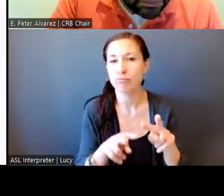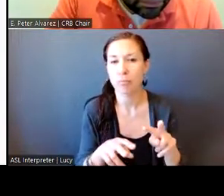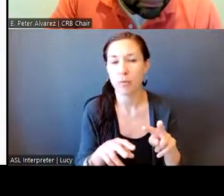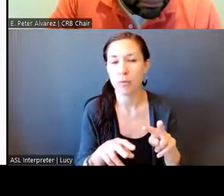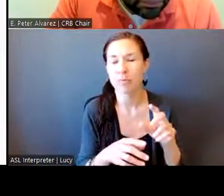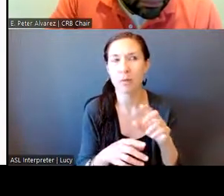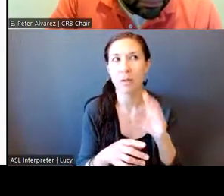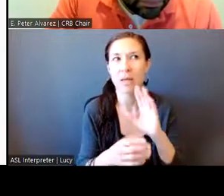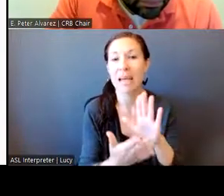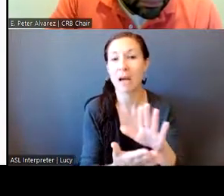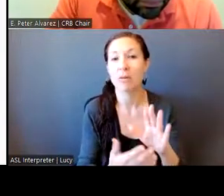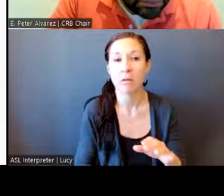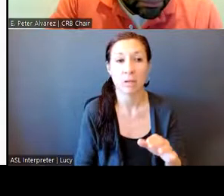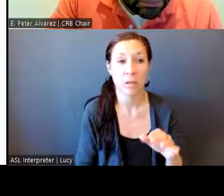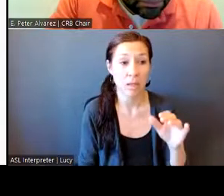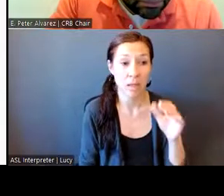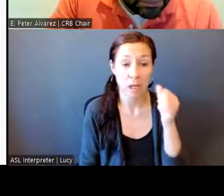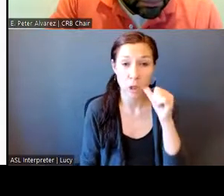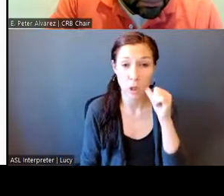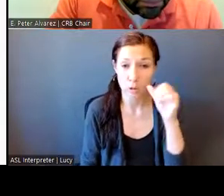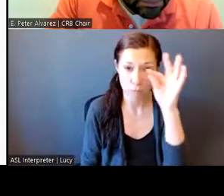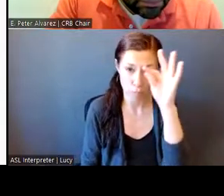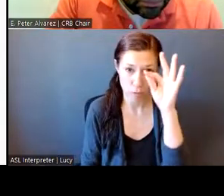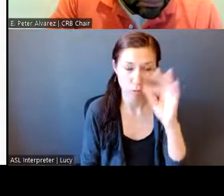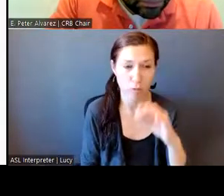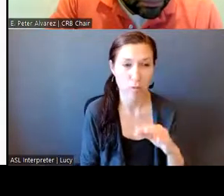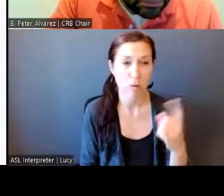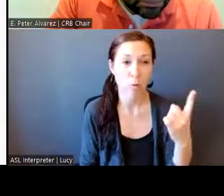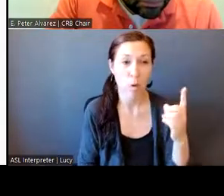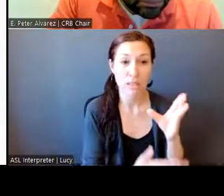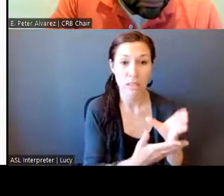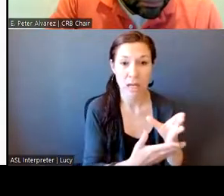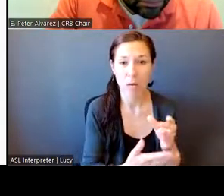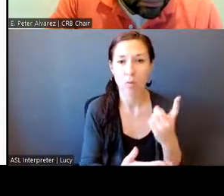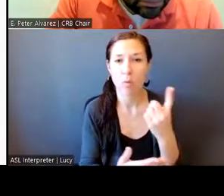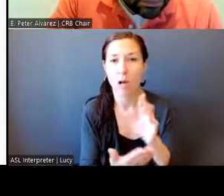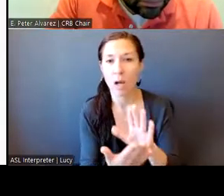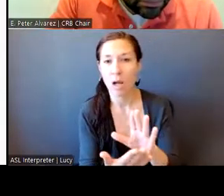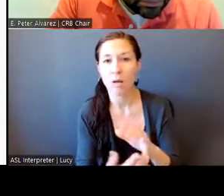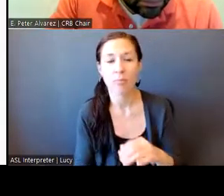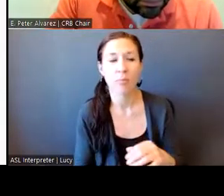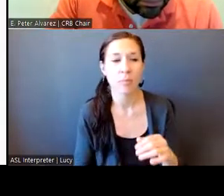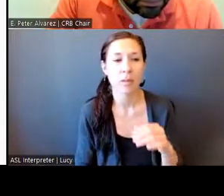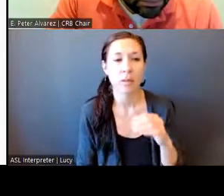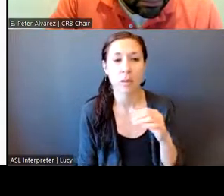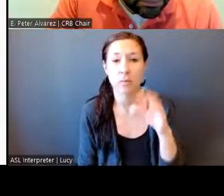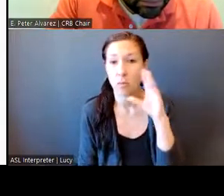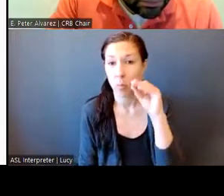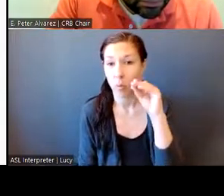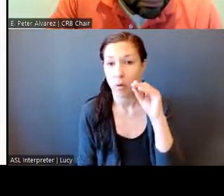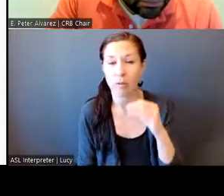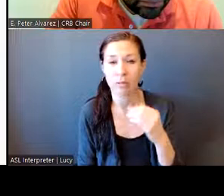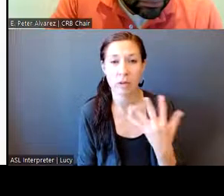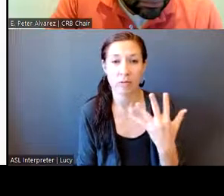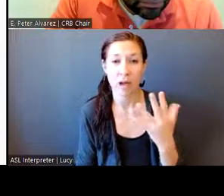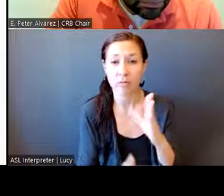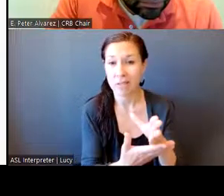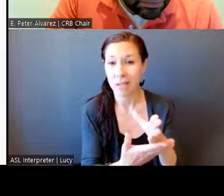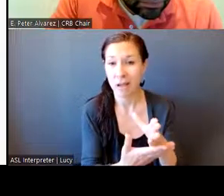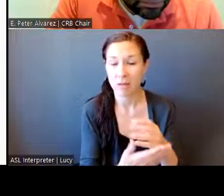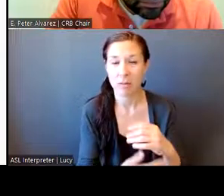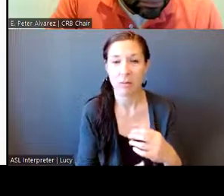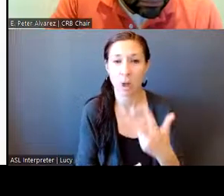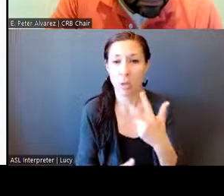we don't know their race, one was stopped and one was encountered, same thing for boys, five stopped and three encountered.